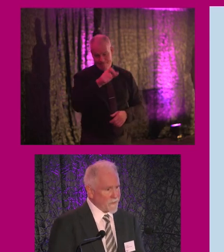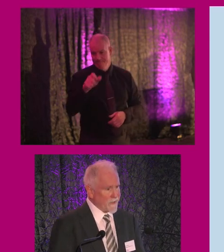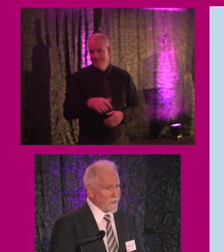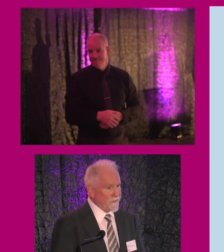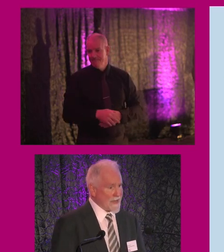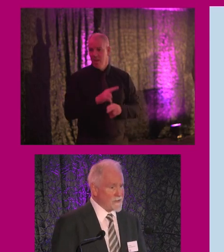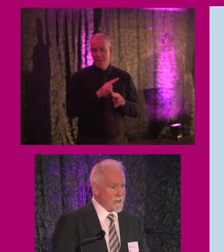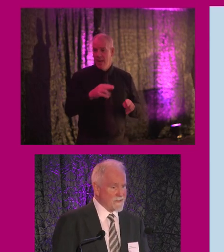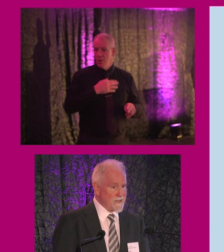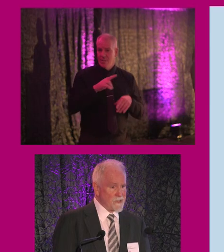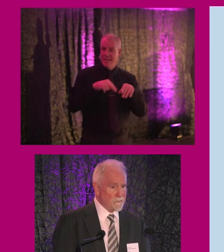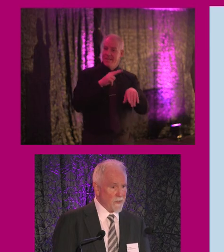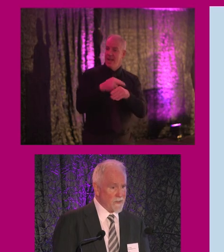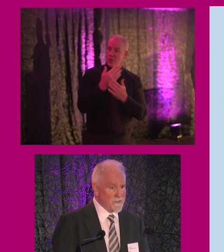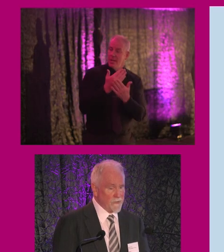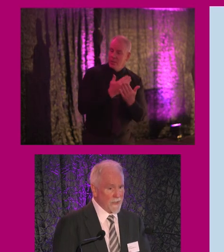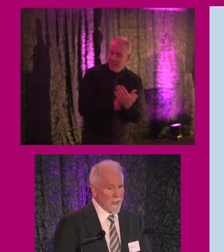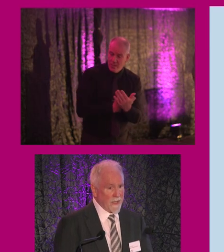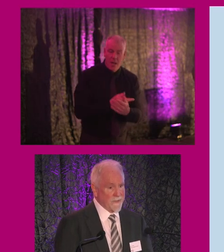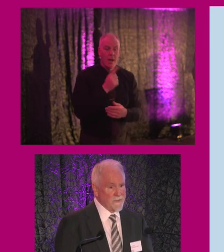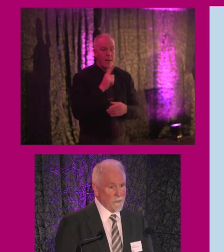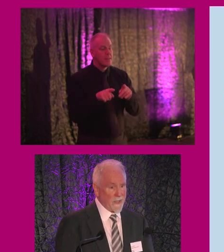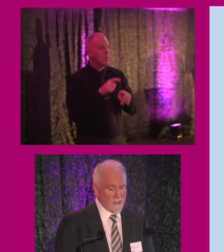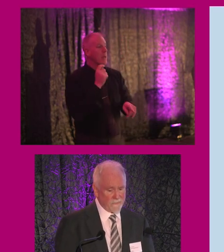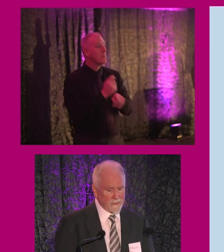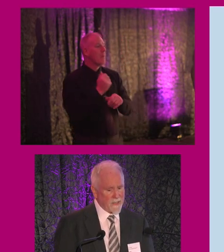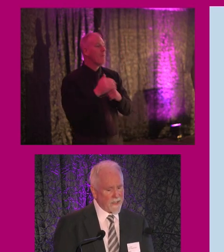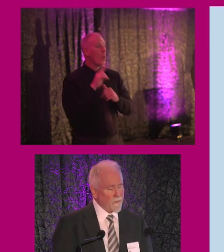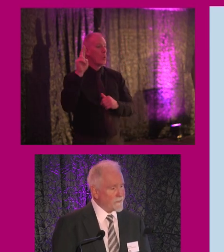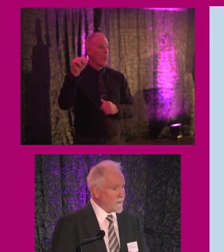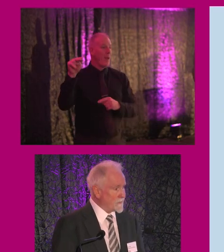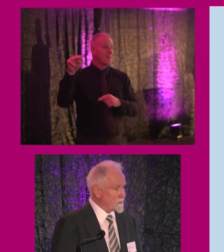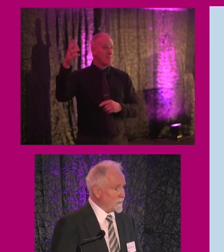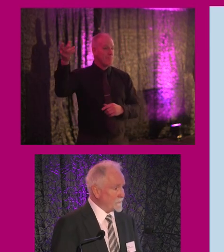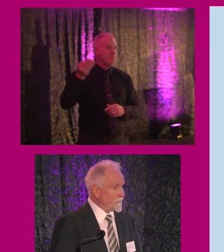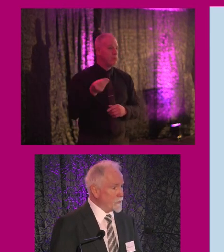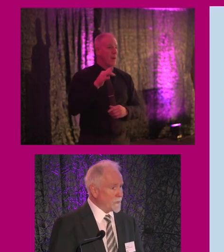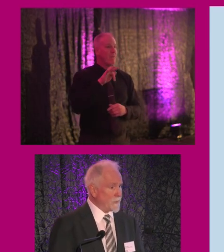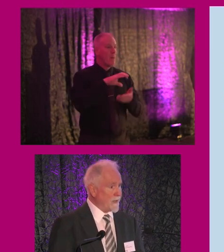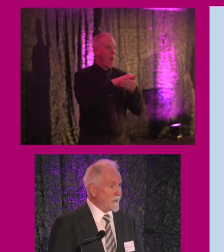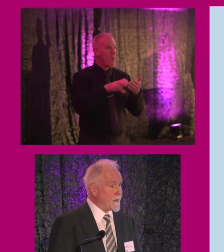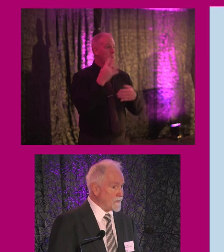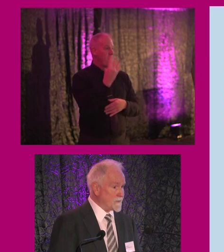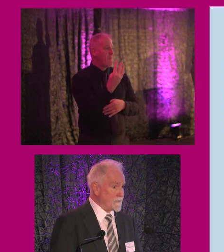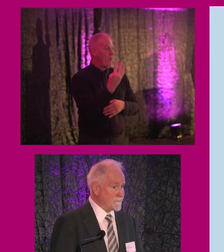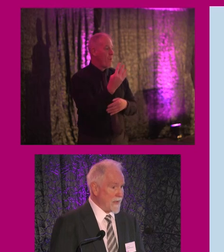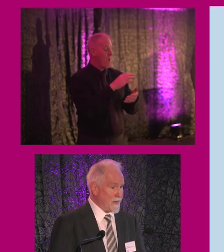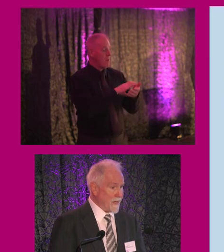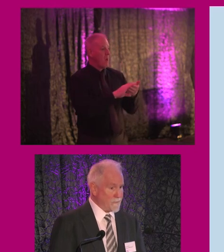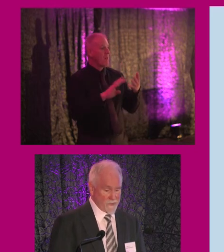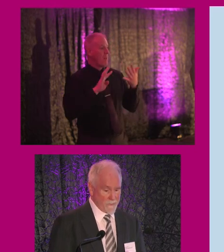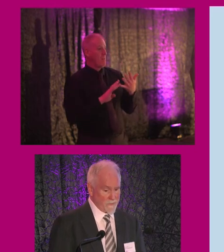not only in our national legislation, but also at UN level under Article 4 and Article